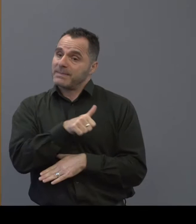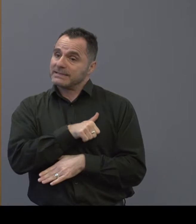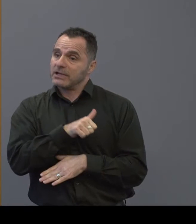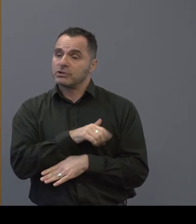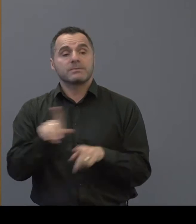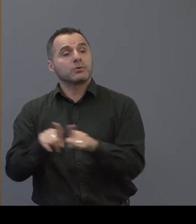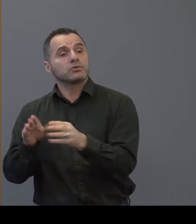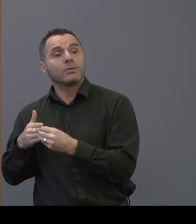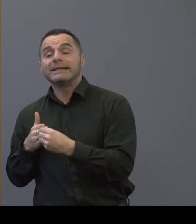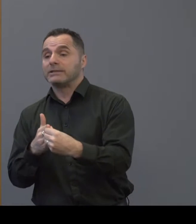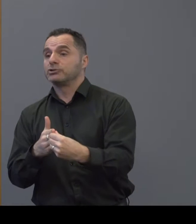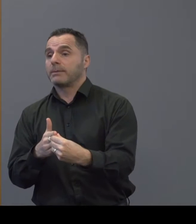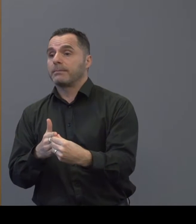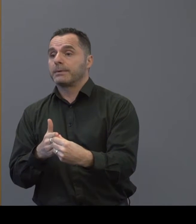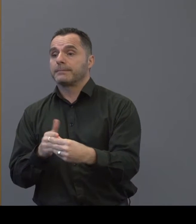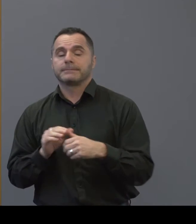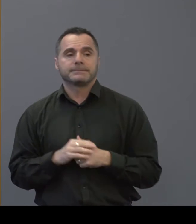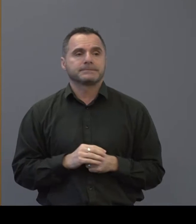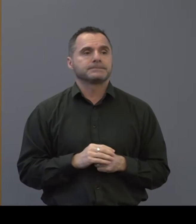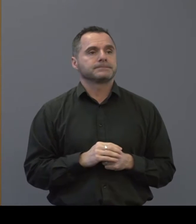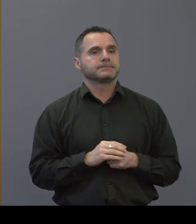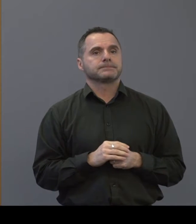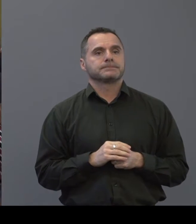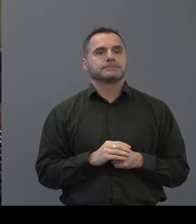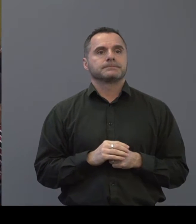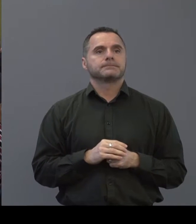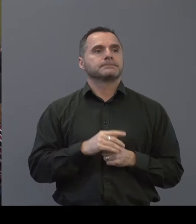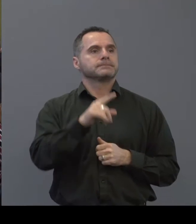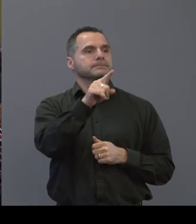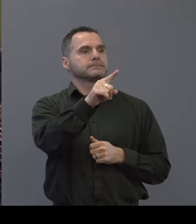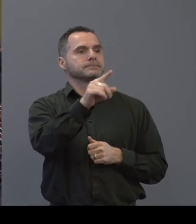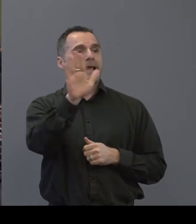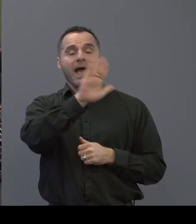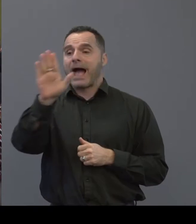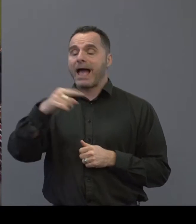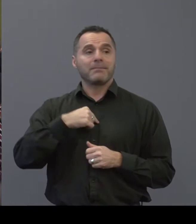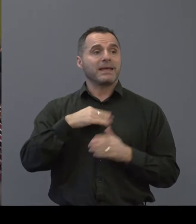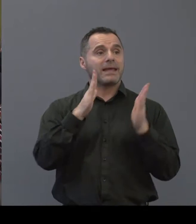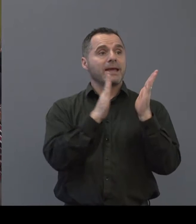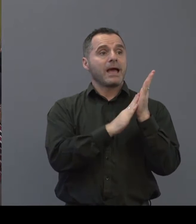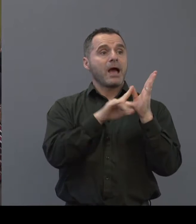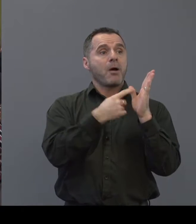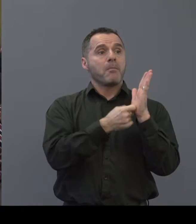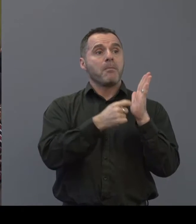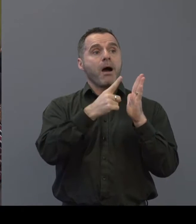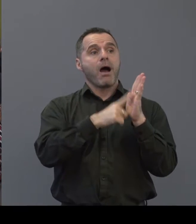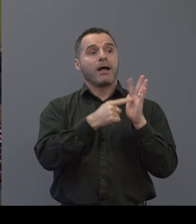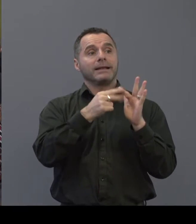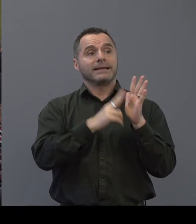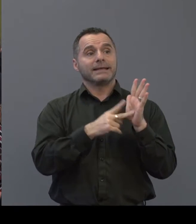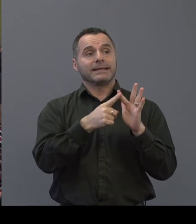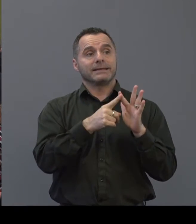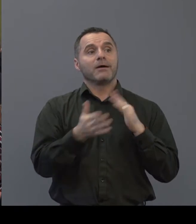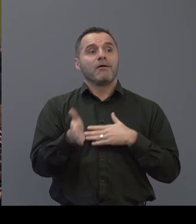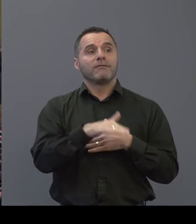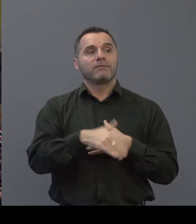about leadership as well thank you hi everyone i'm marlene from the sensory team in redbridge i hope